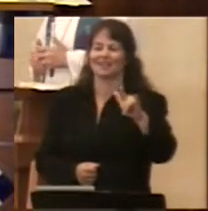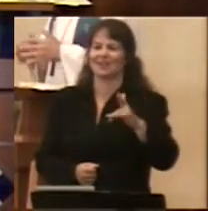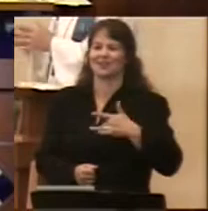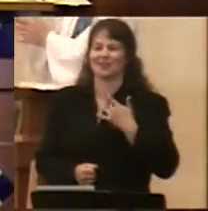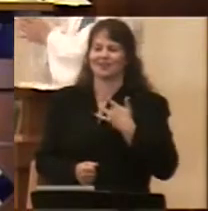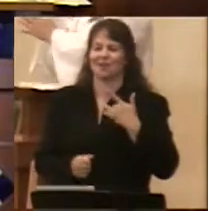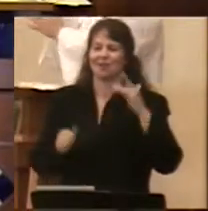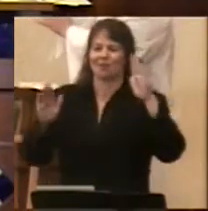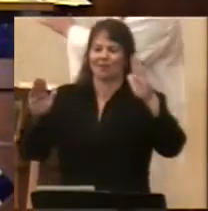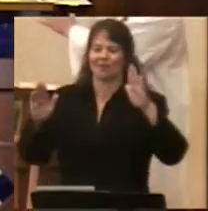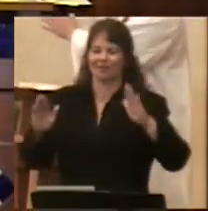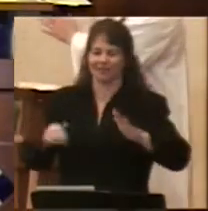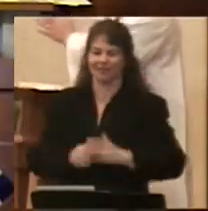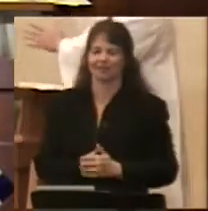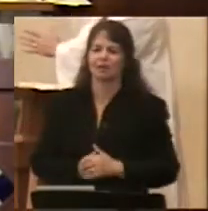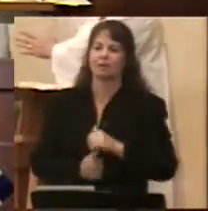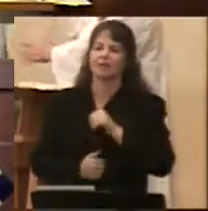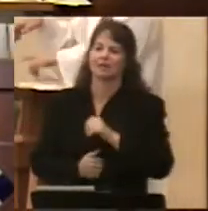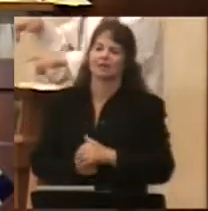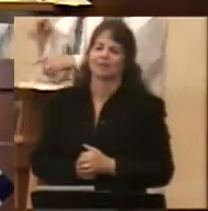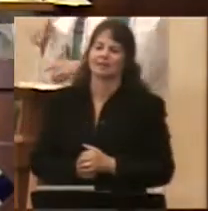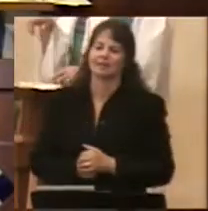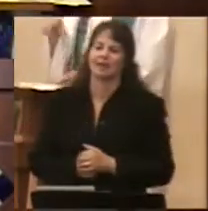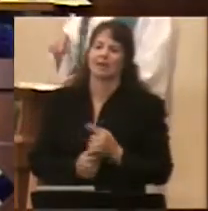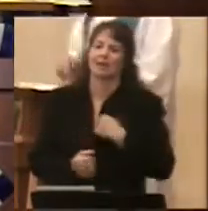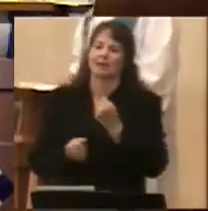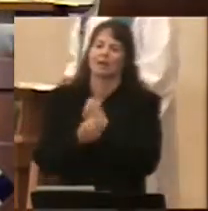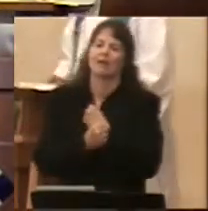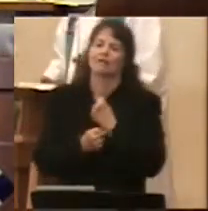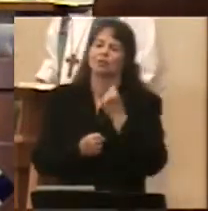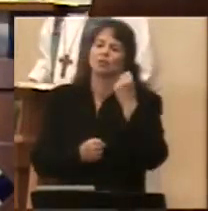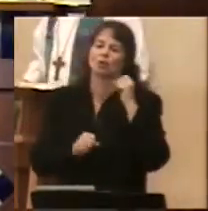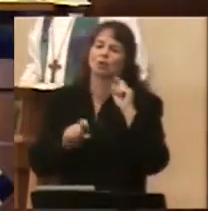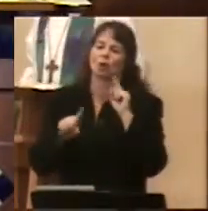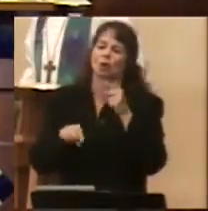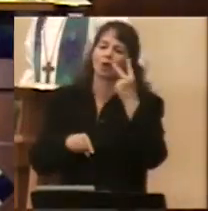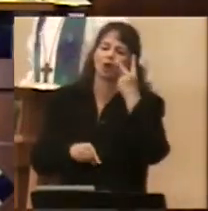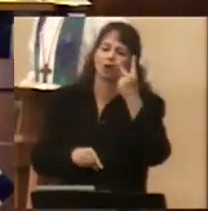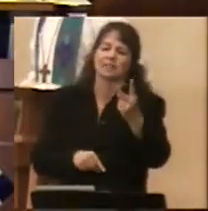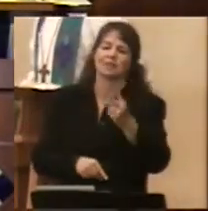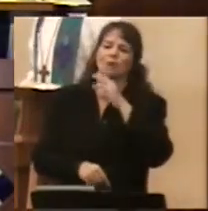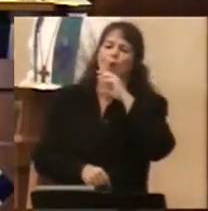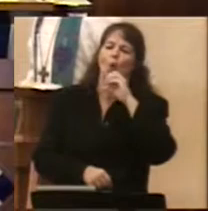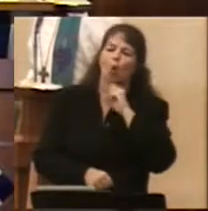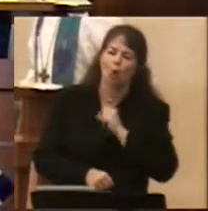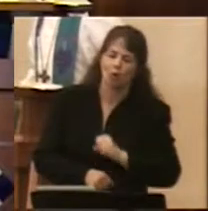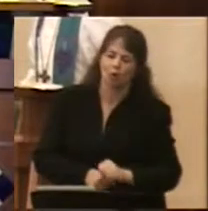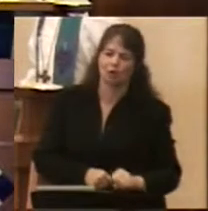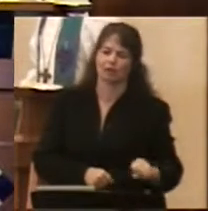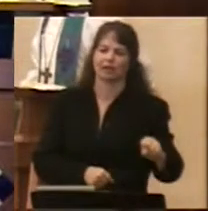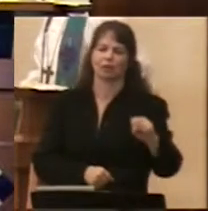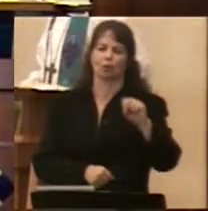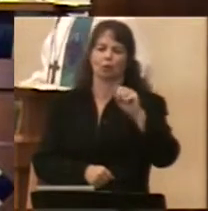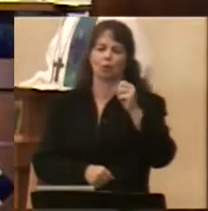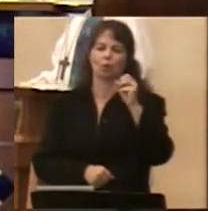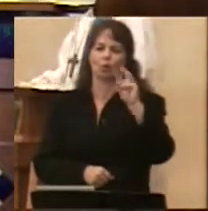Now, I'm not actually so interested in those things, but I love to go and look at some of the vintage aircraft and the World War II